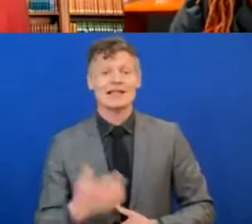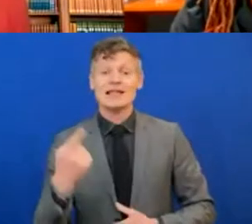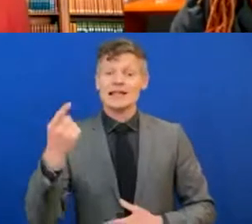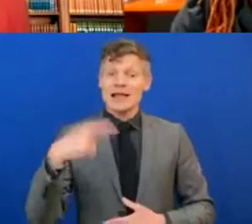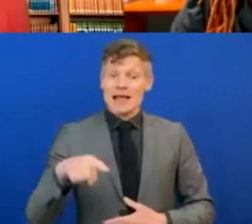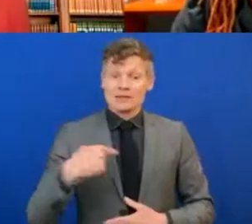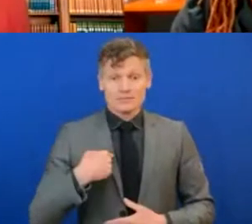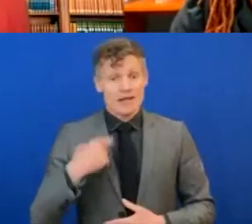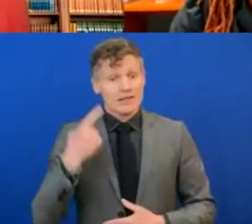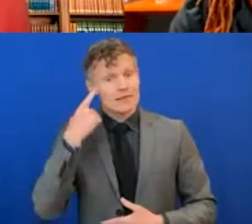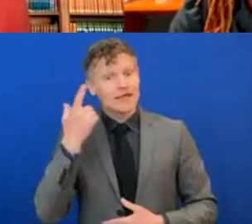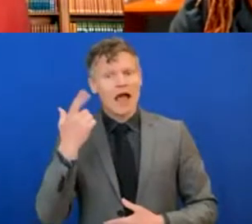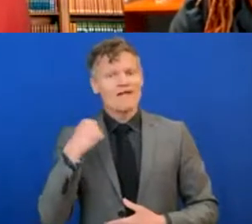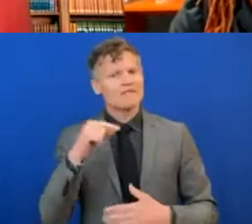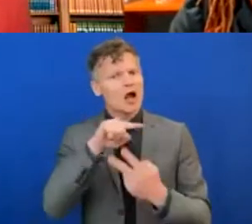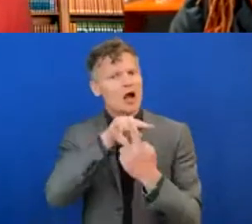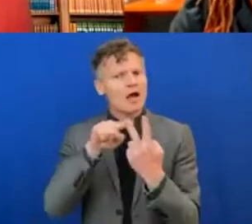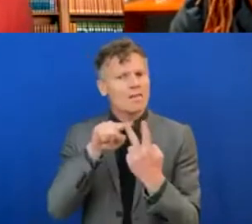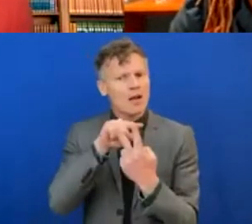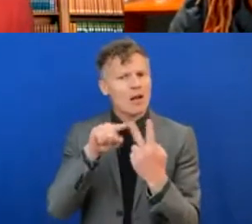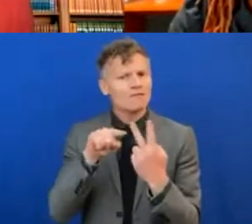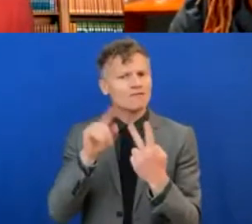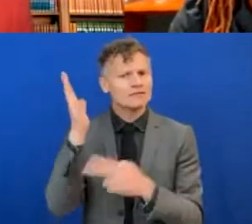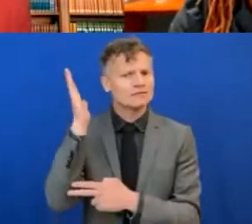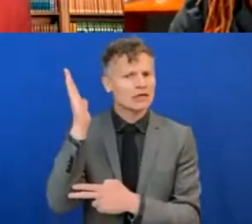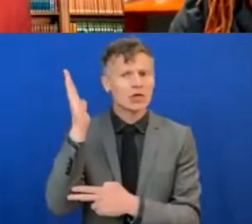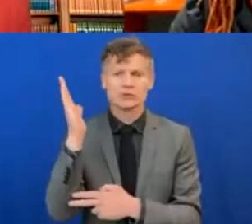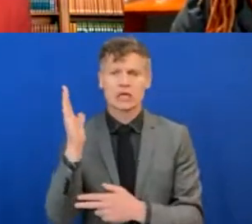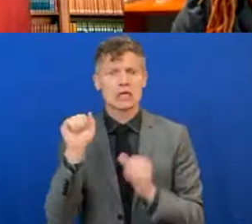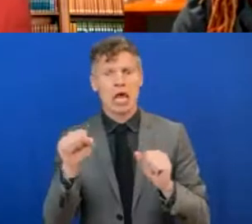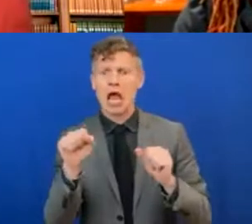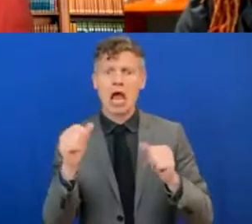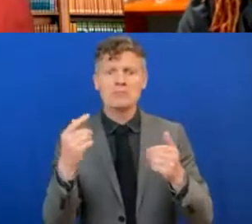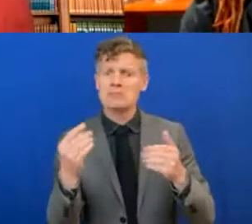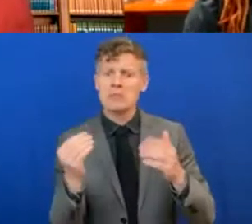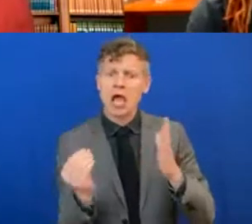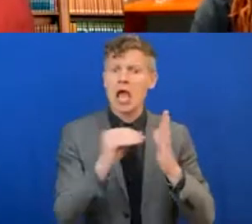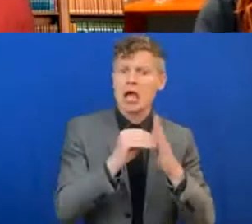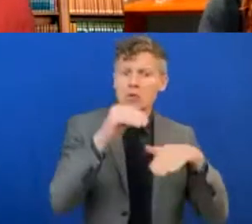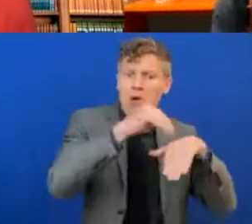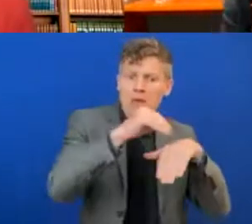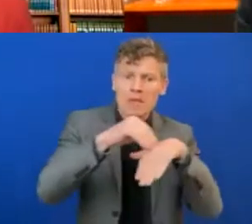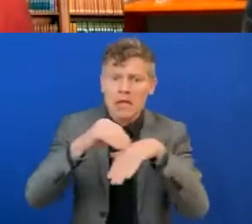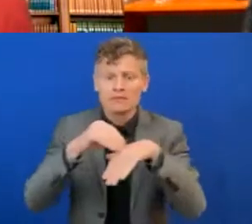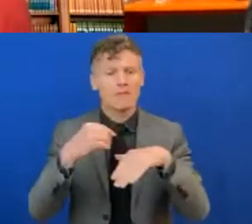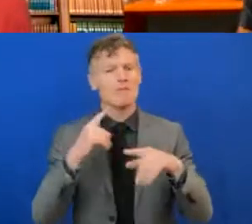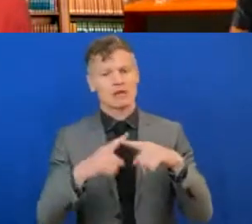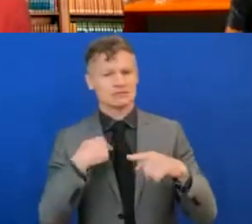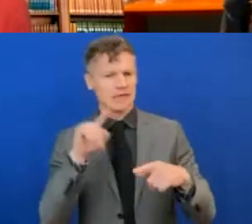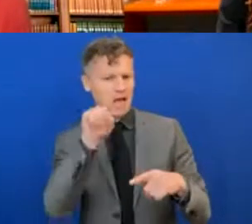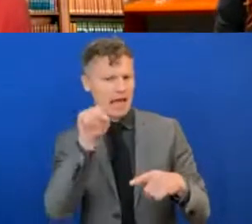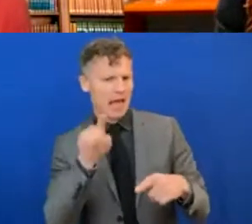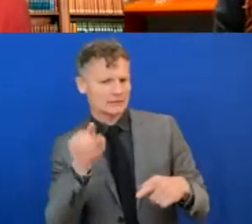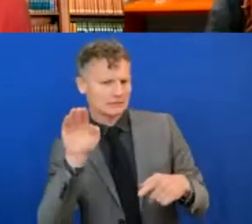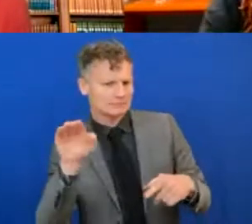a couple of speakers who will get a chance to comment on anything they've heard, and I'll also ask each of them a specific question. And I'm going to start with someone we're